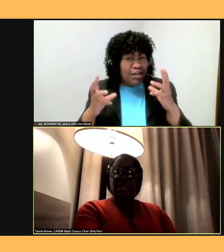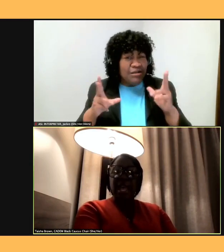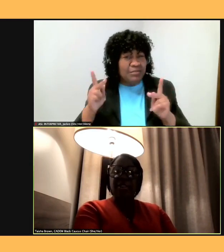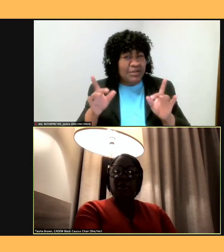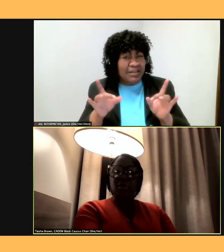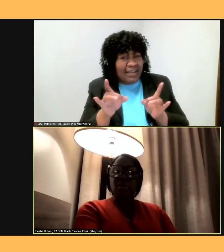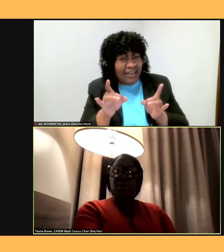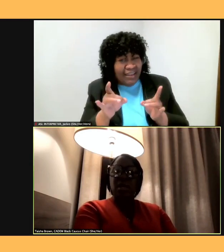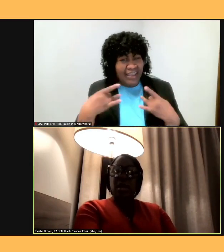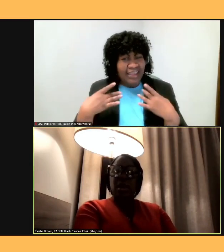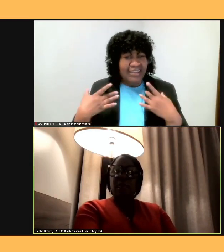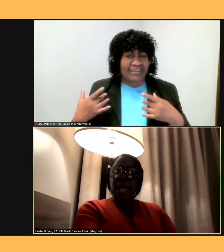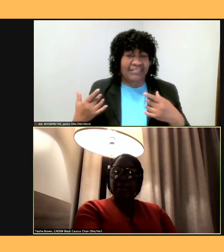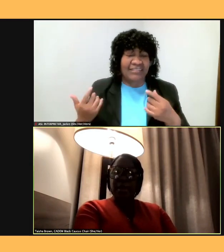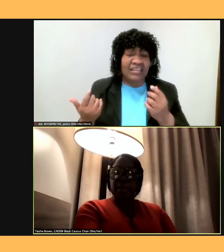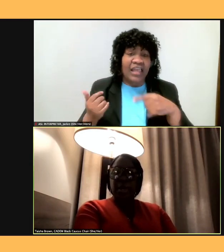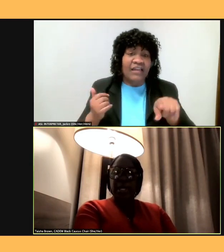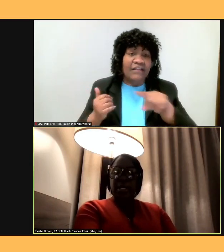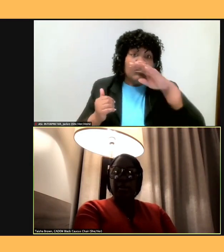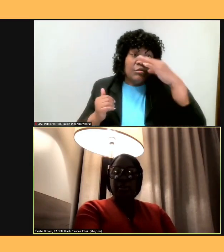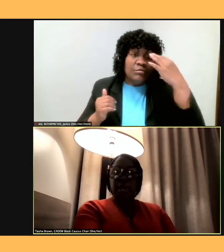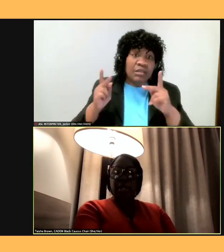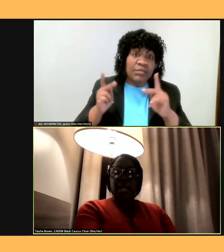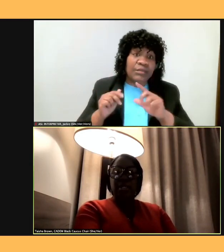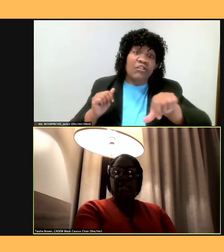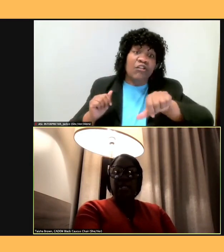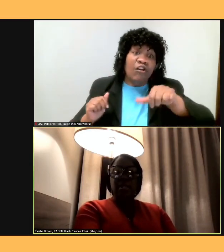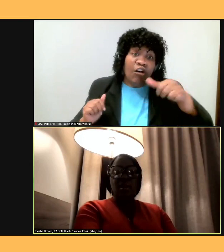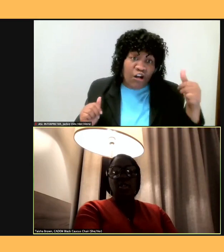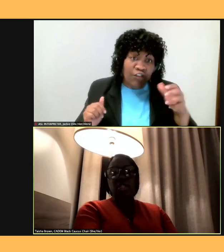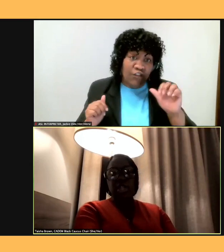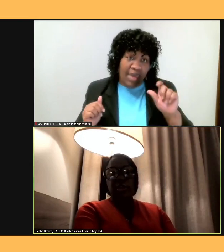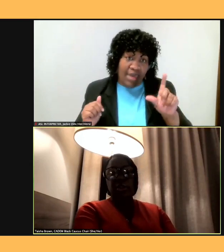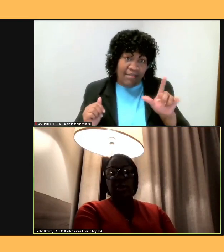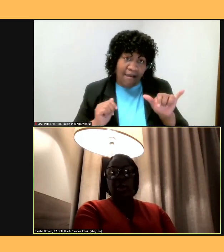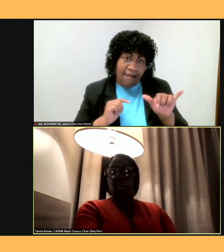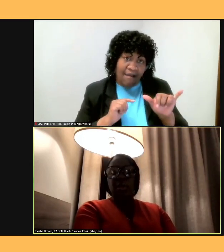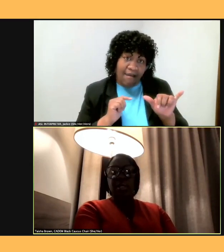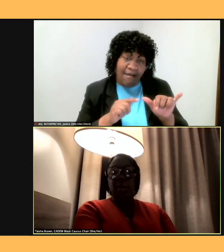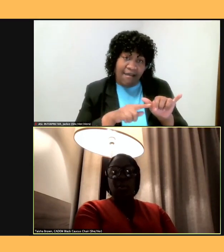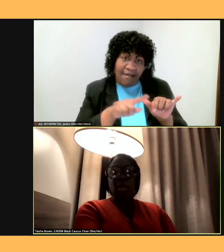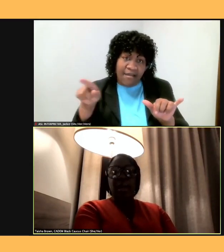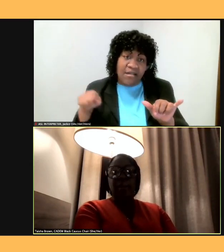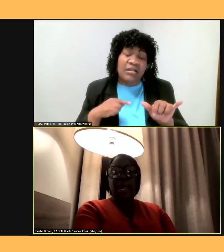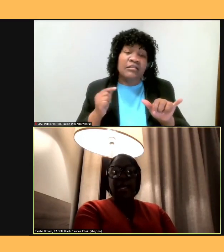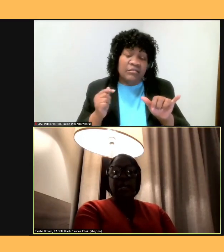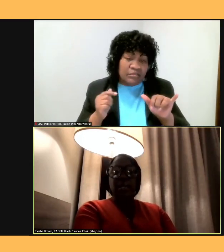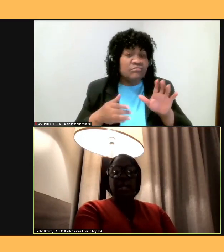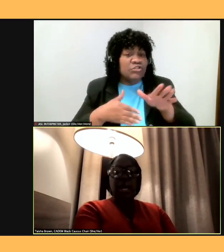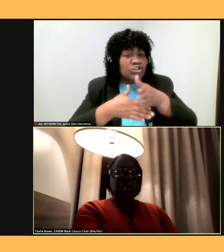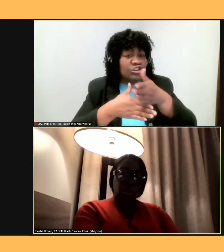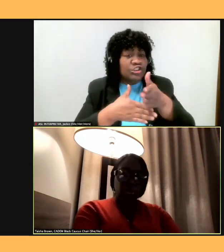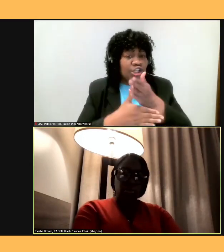of Black people and other allies on this call share with someone that may not know.